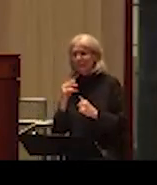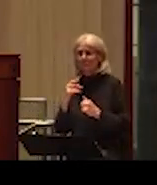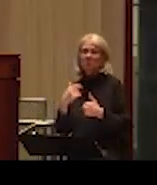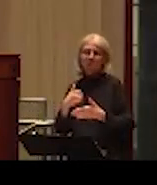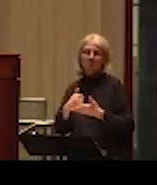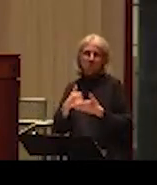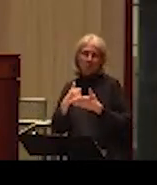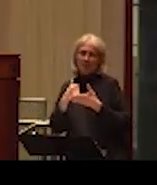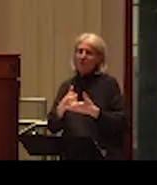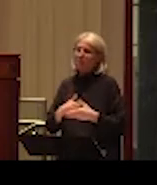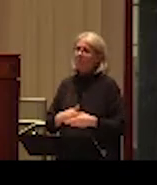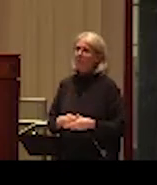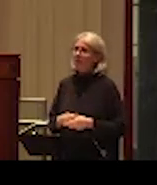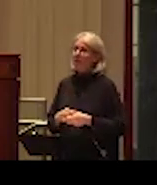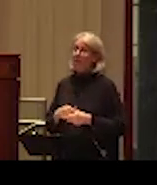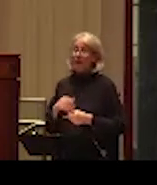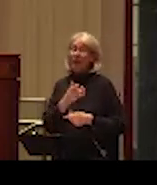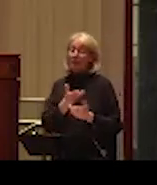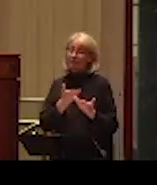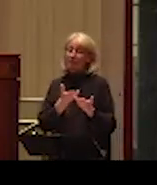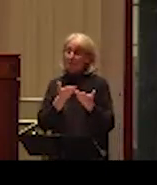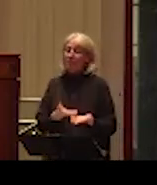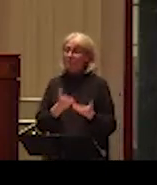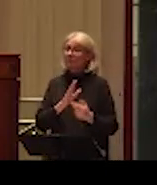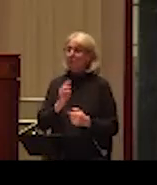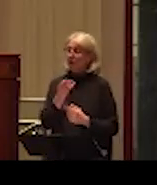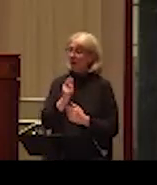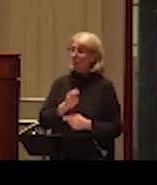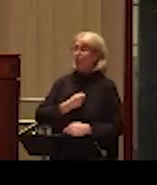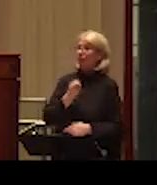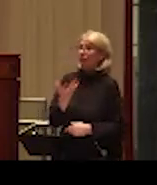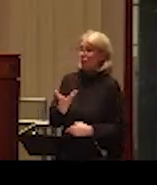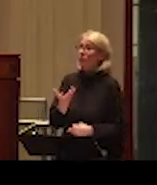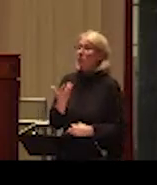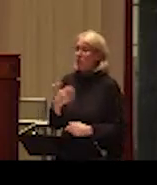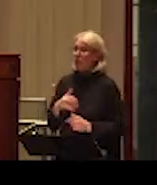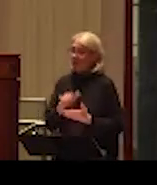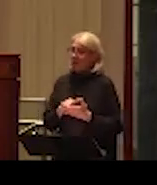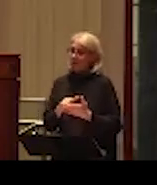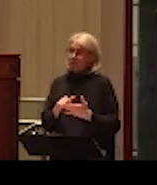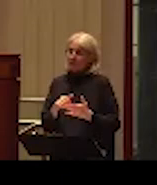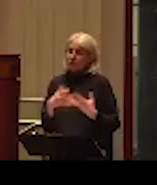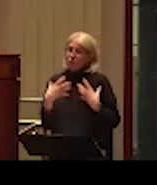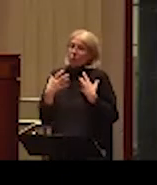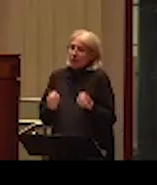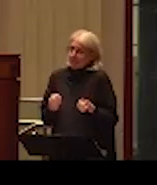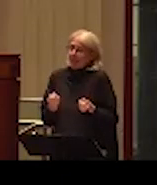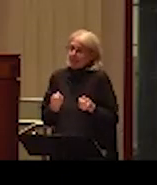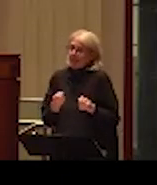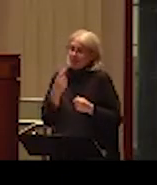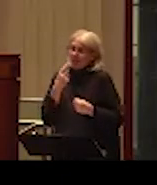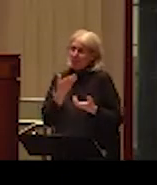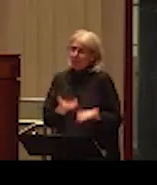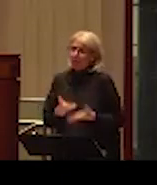you know, including sharing a very personal experience. And that is a brave thing to do. And so